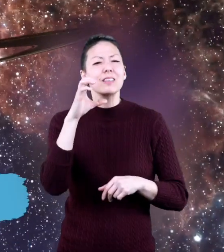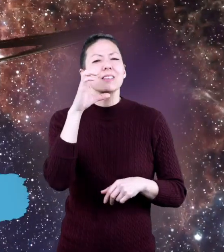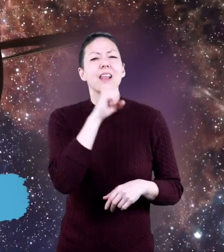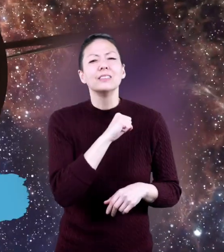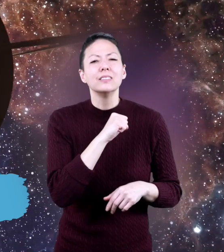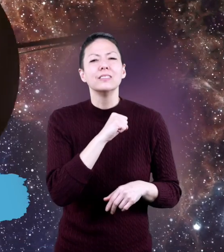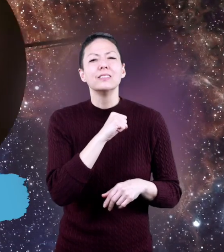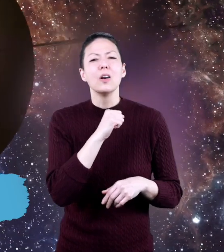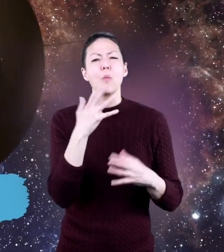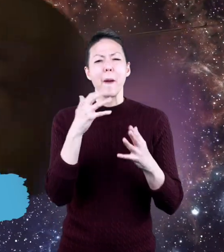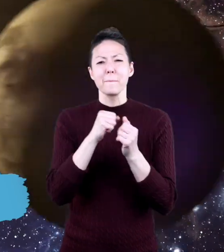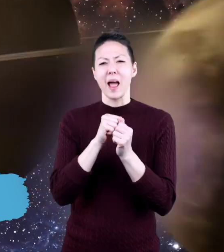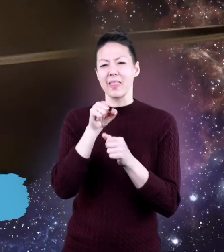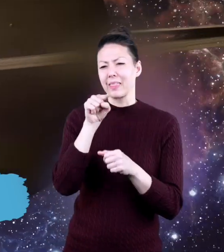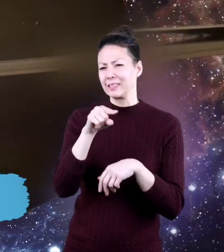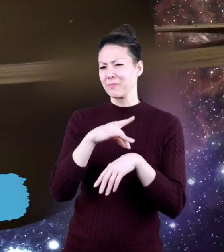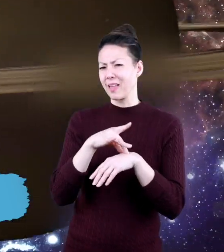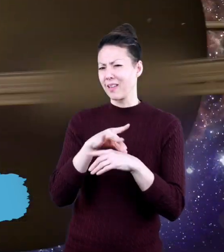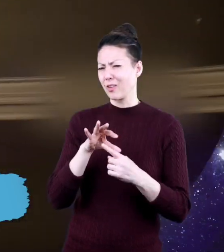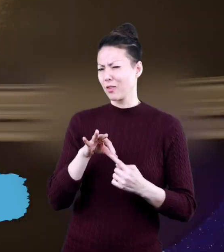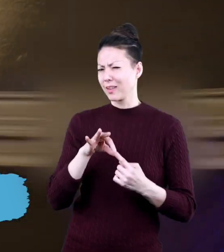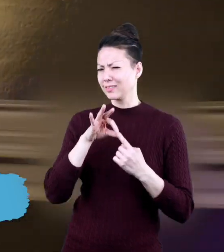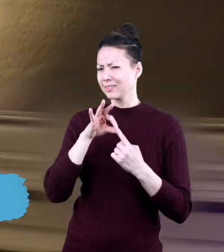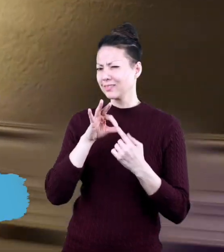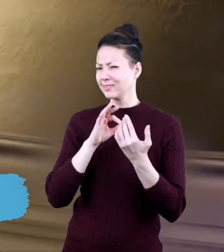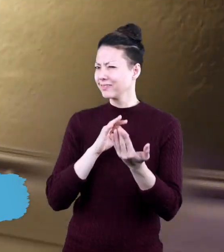Can you guess what makes this planet unique?